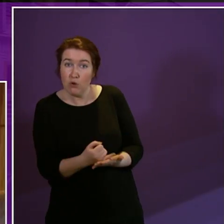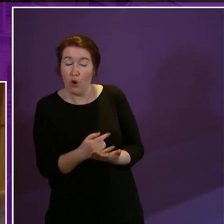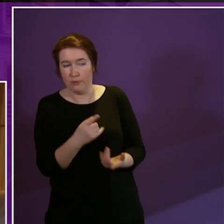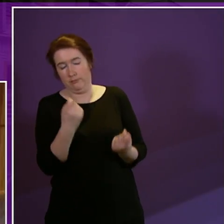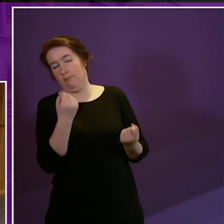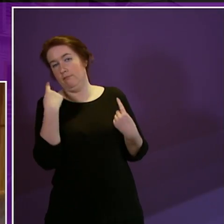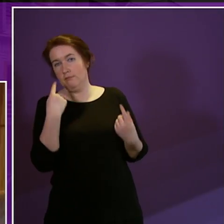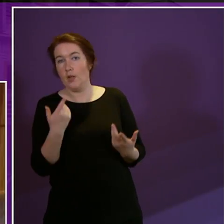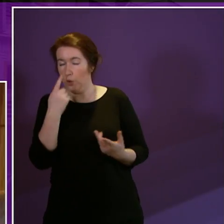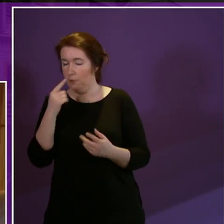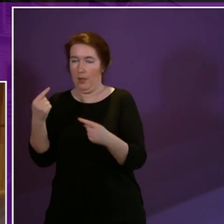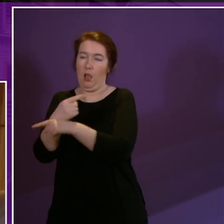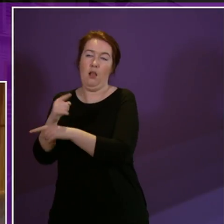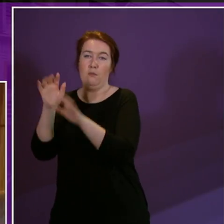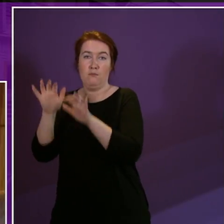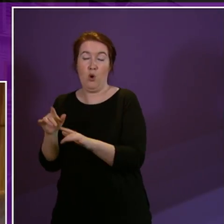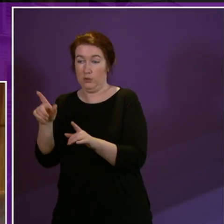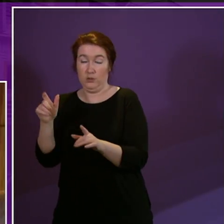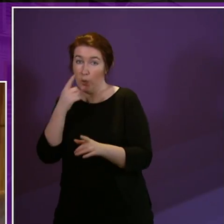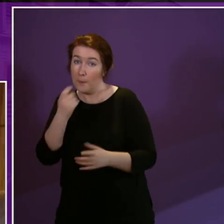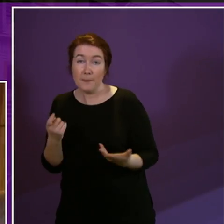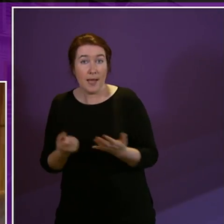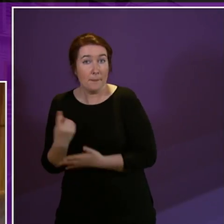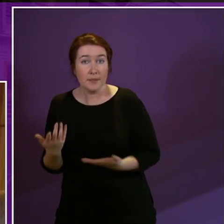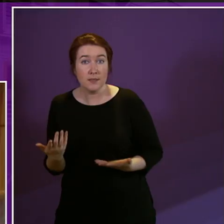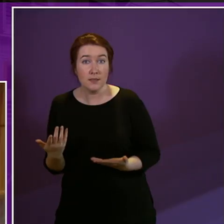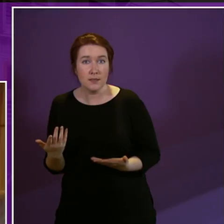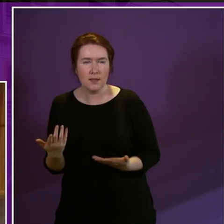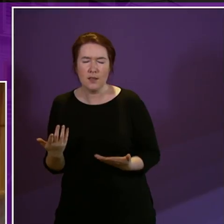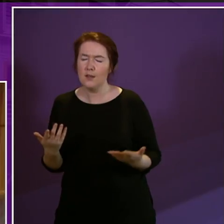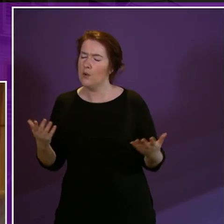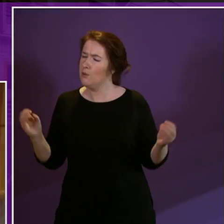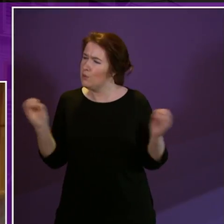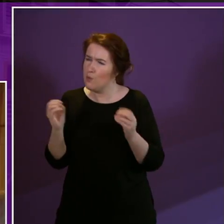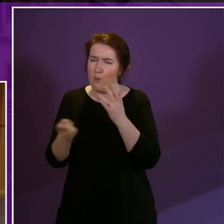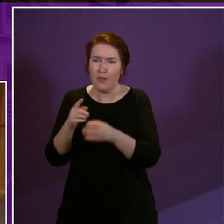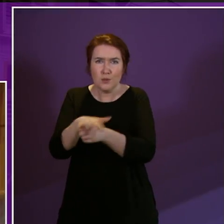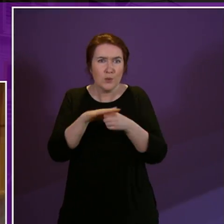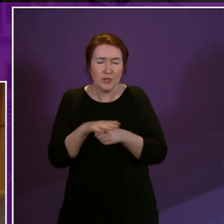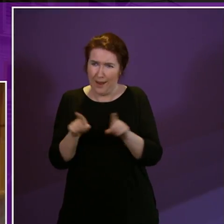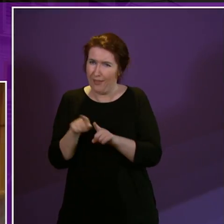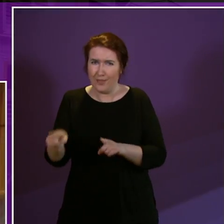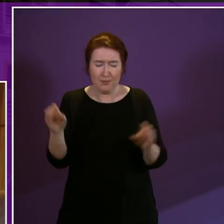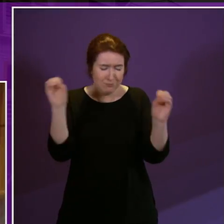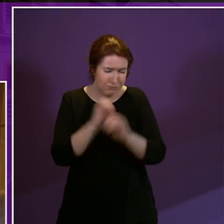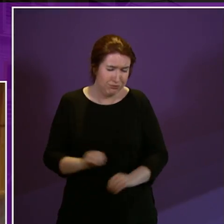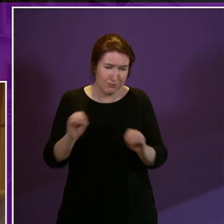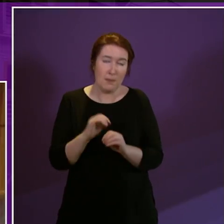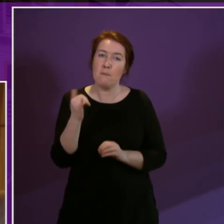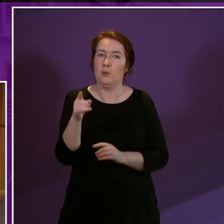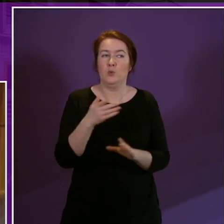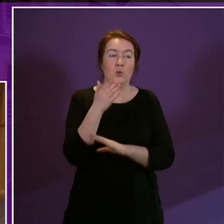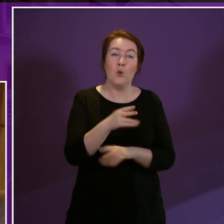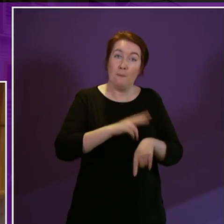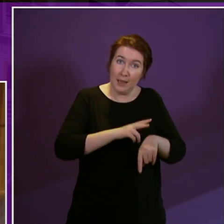the wrong box can be inadvertently ticked in no other situation would this occur if for example you made a statement to the